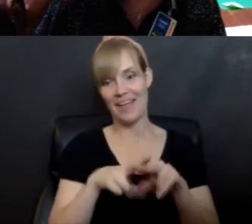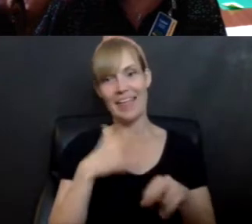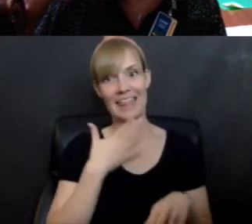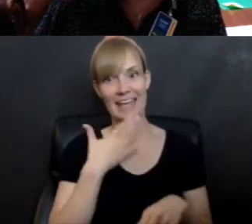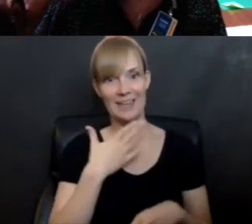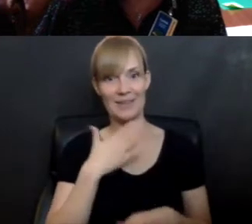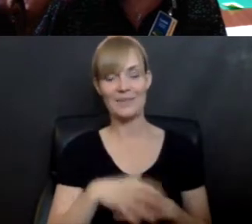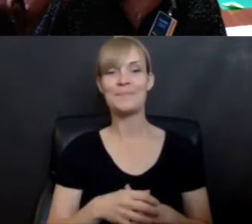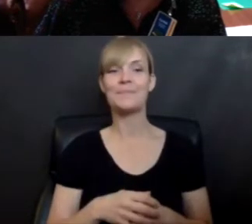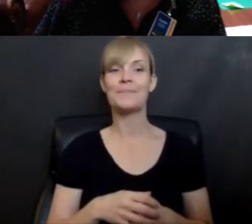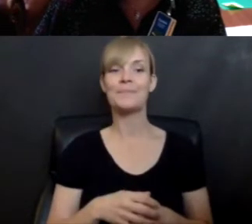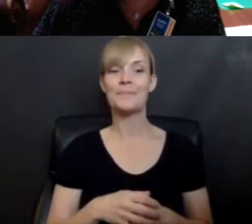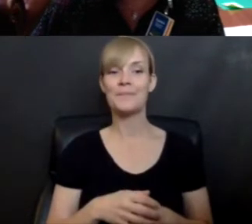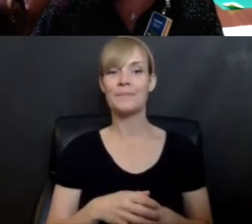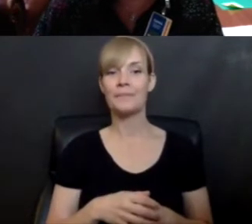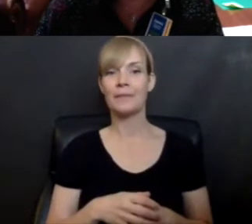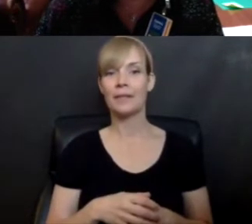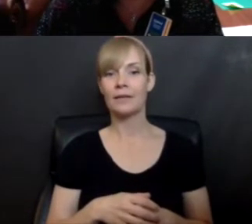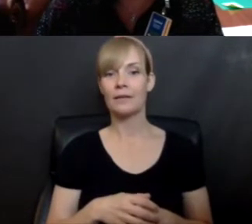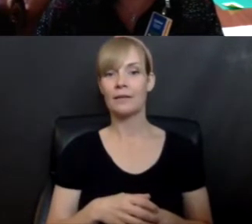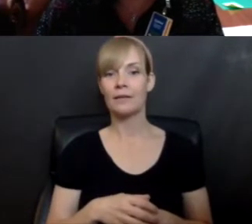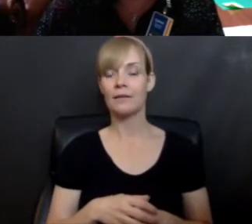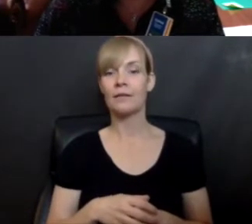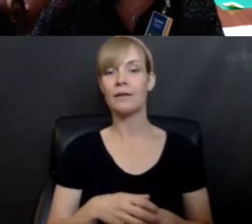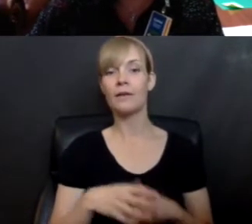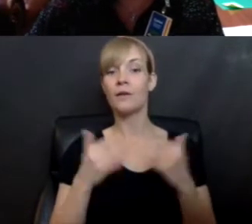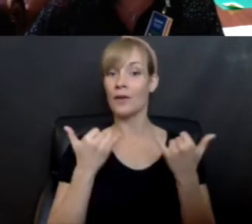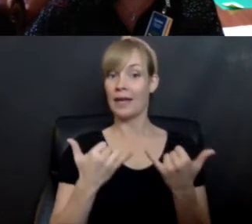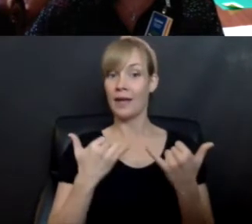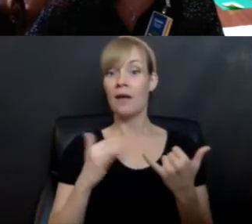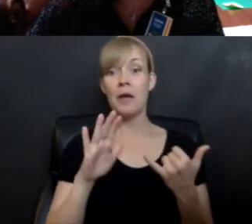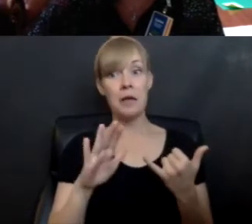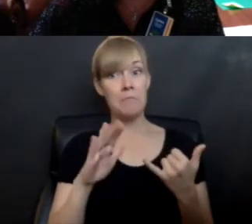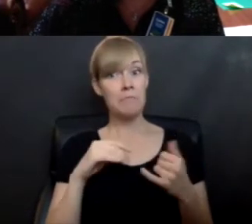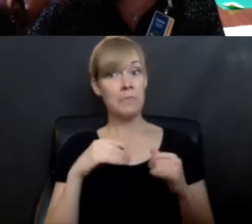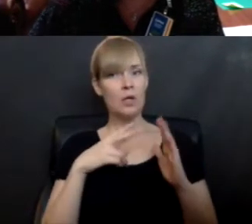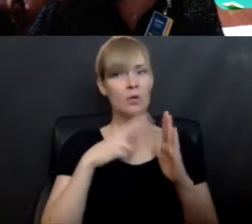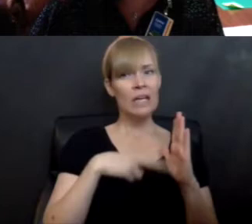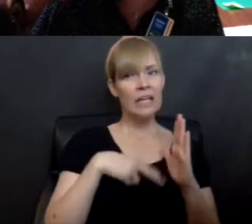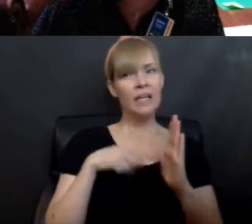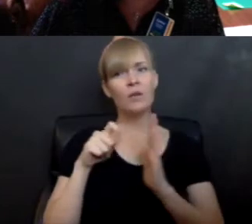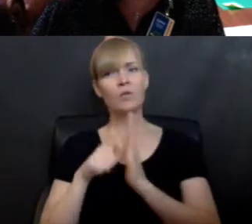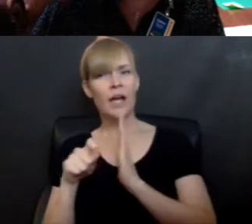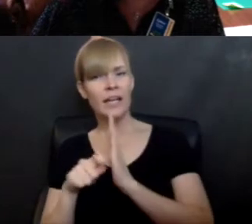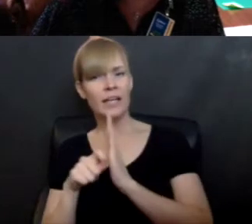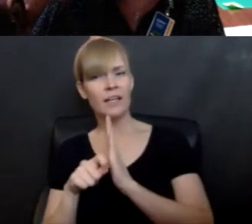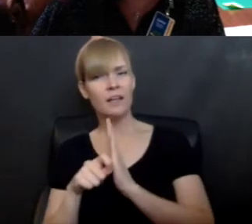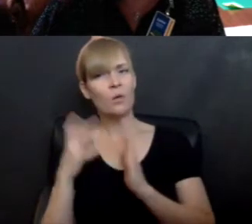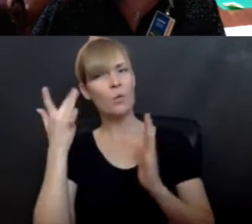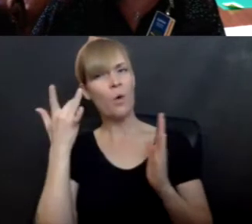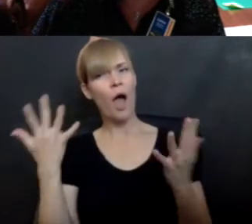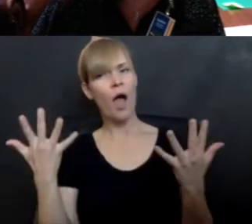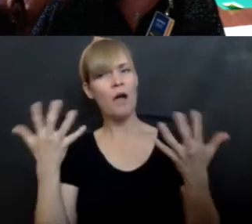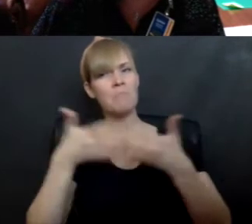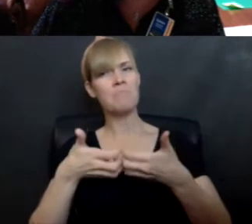much for listening so well. So reading and writing, why is this part of the same book?